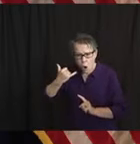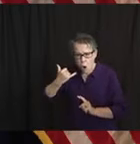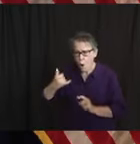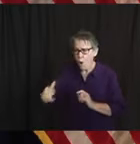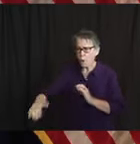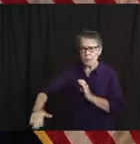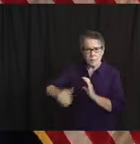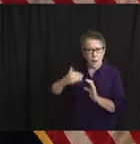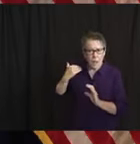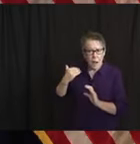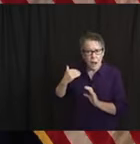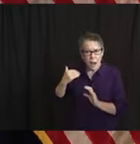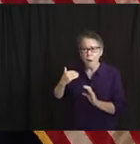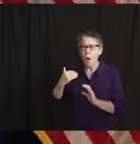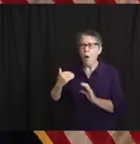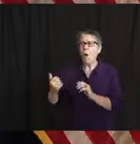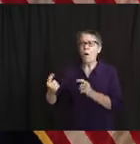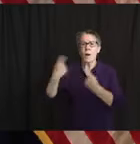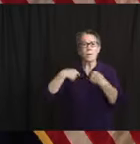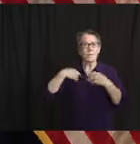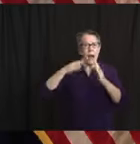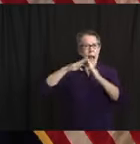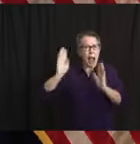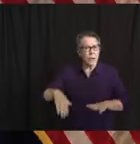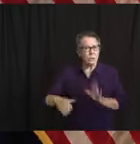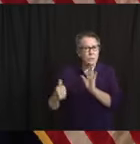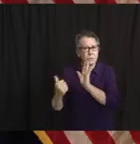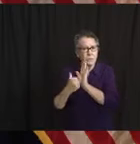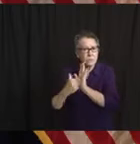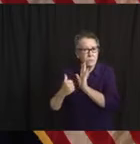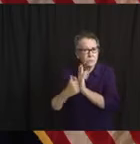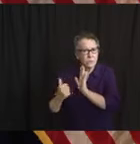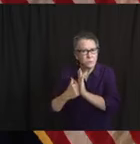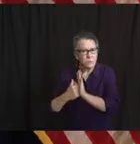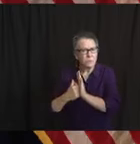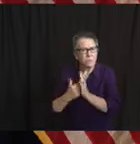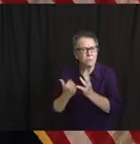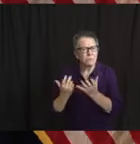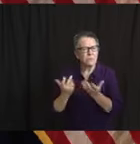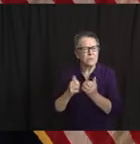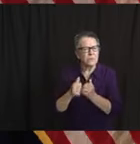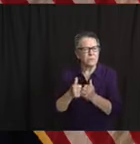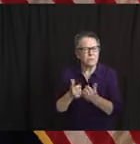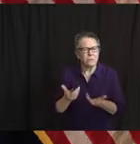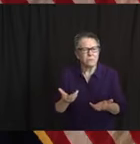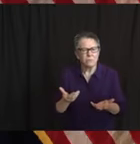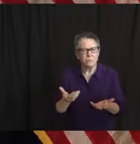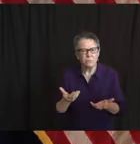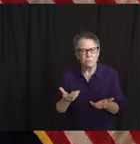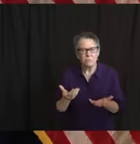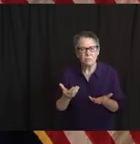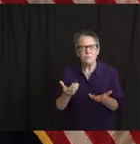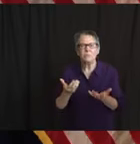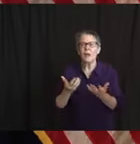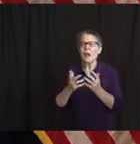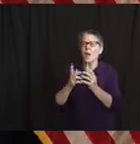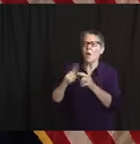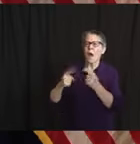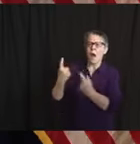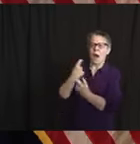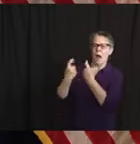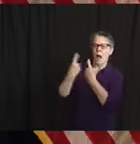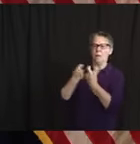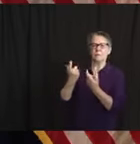flavor and idea of what kinds of discussion would take place? What would they ask you, and how long would they go on?